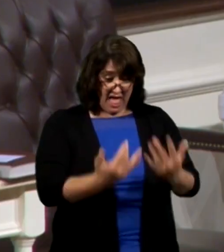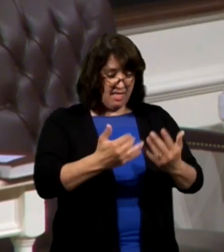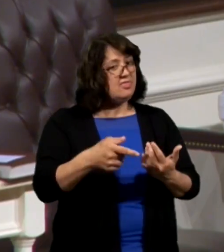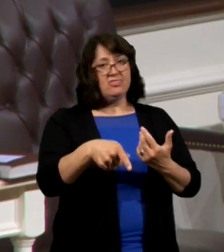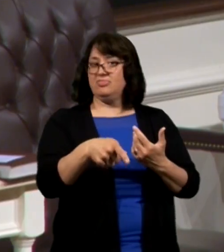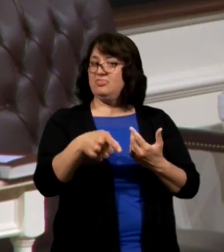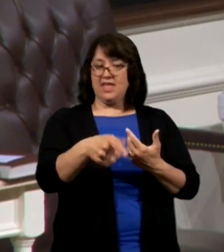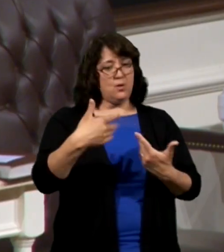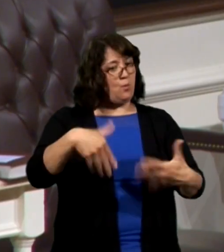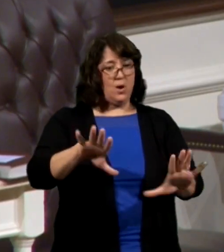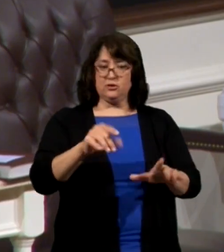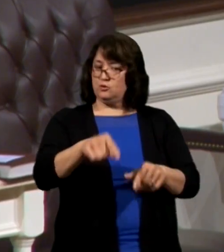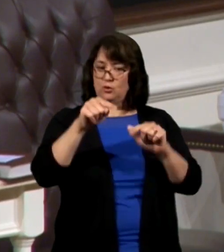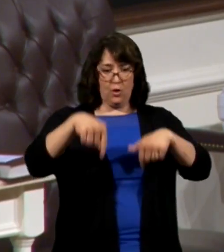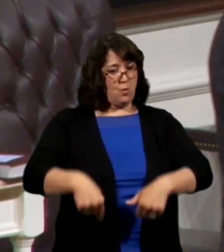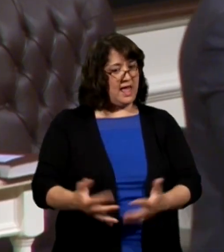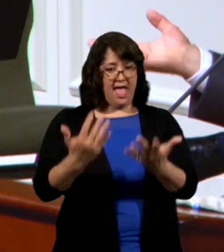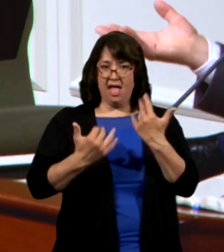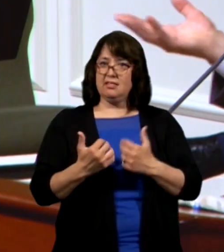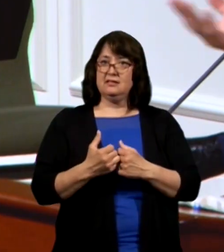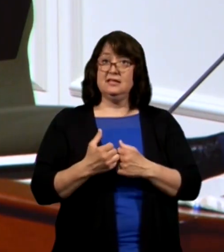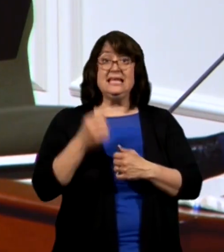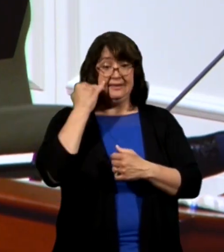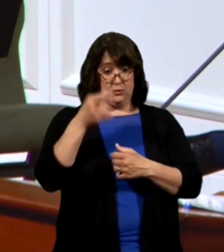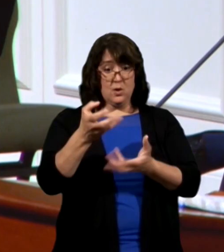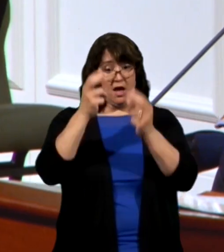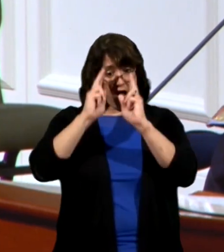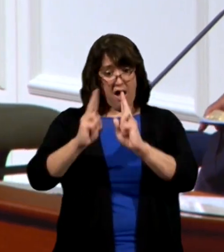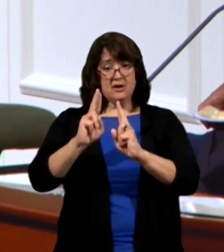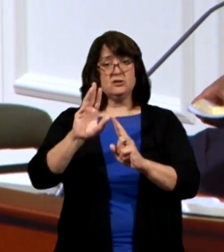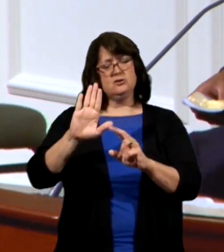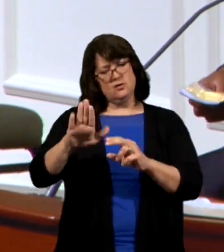there and if you want to honor the memory of your